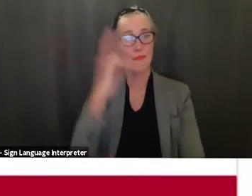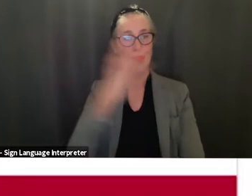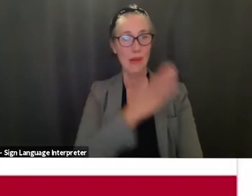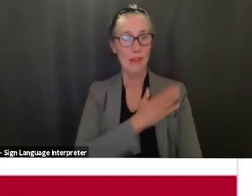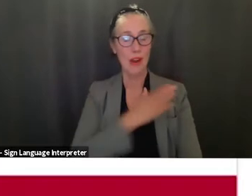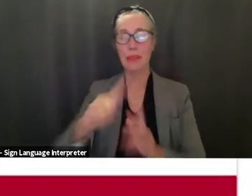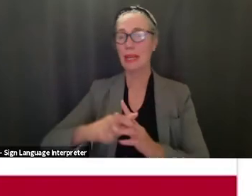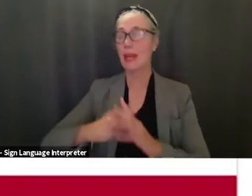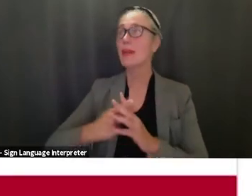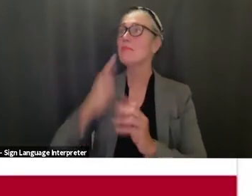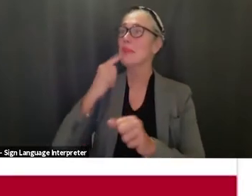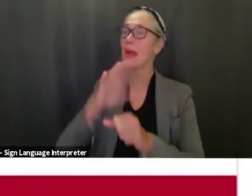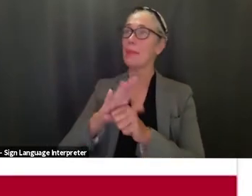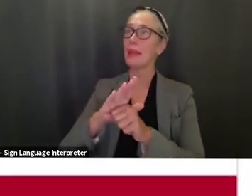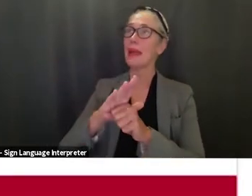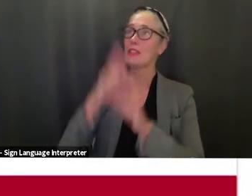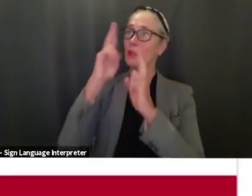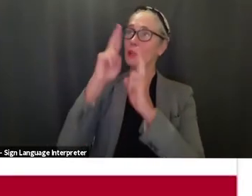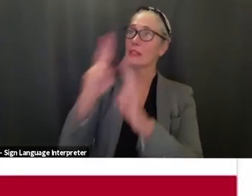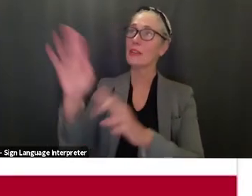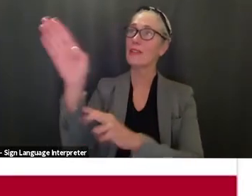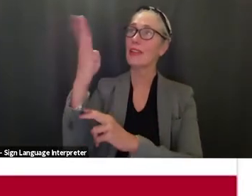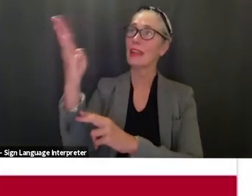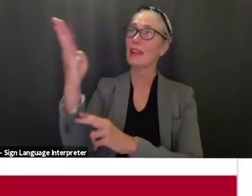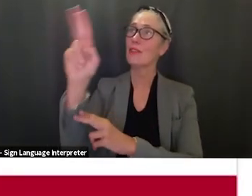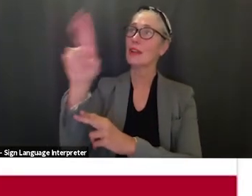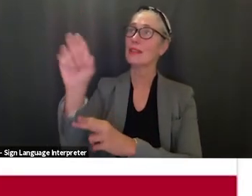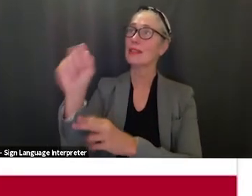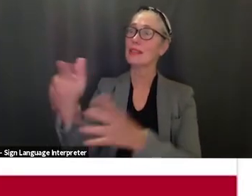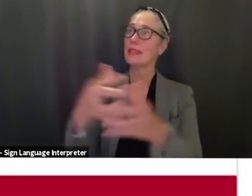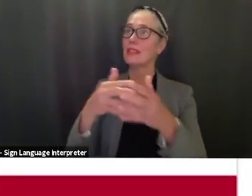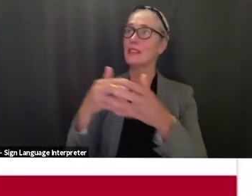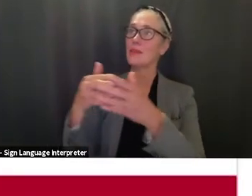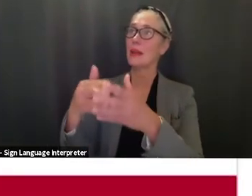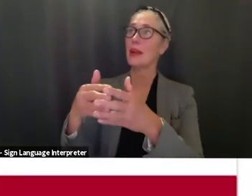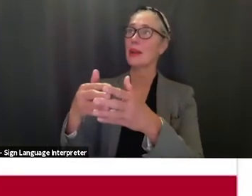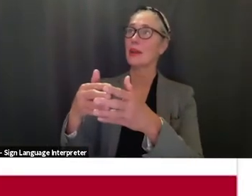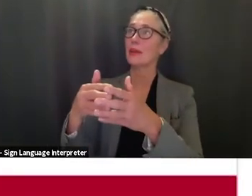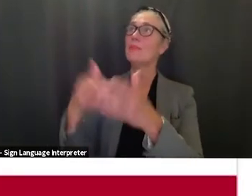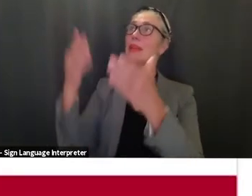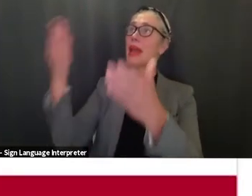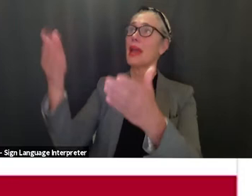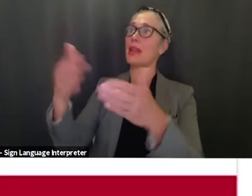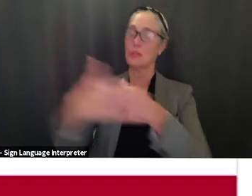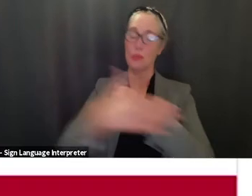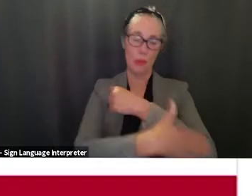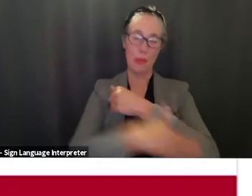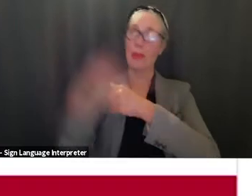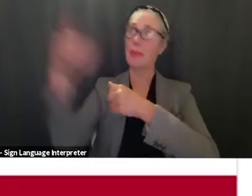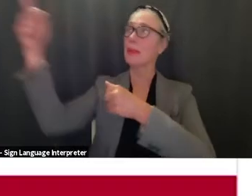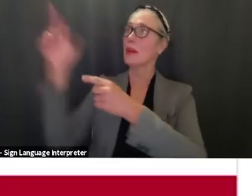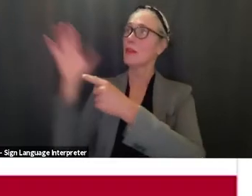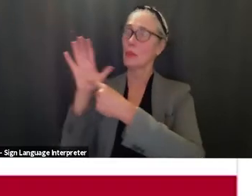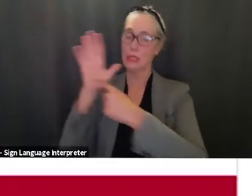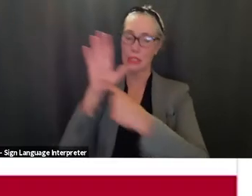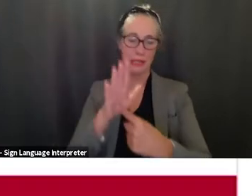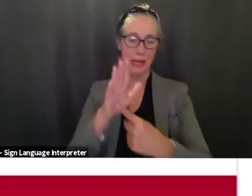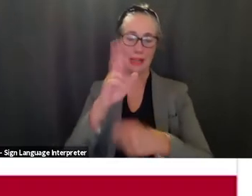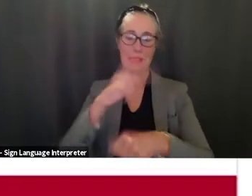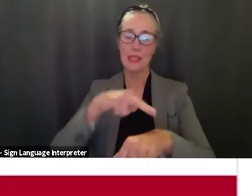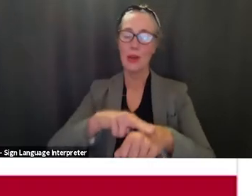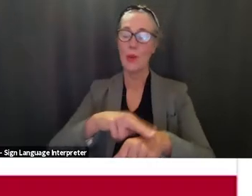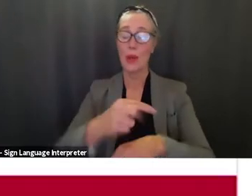i pledge allegiance to the flag of the united states of america and to the republic for which it